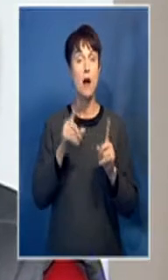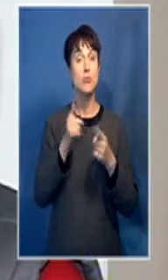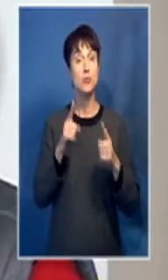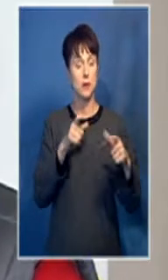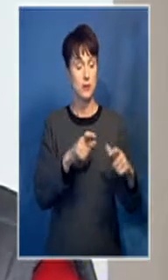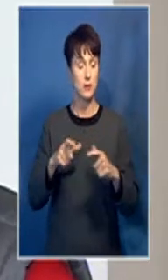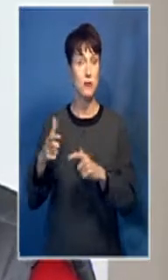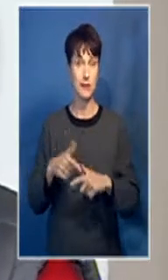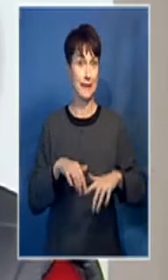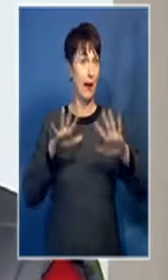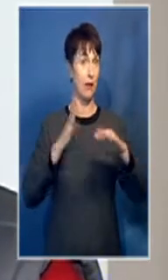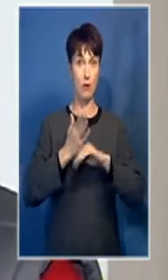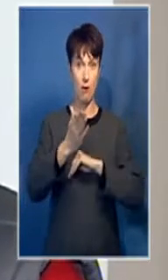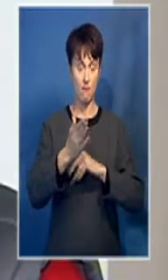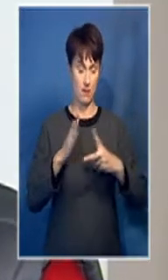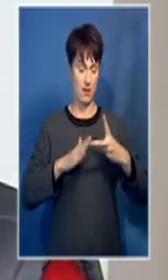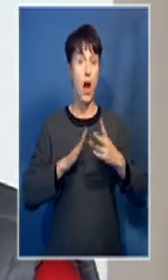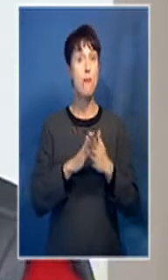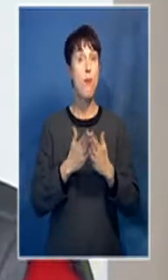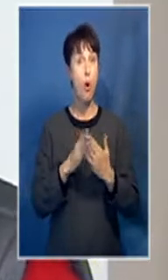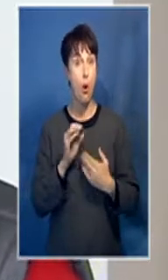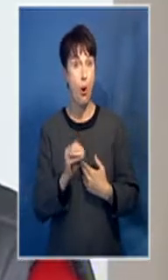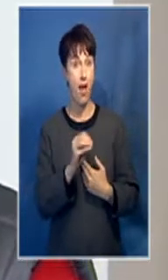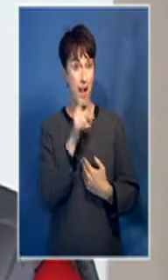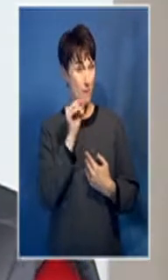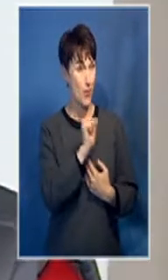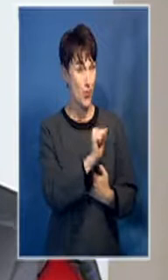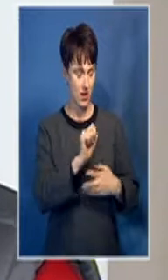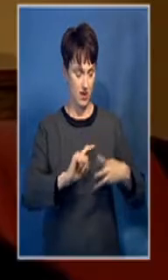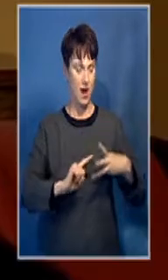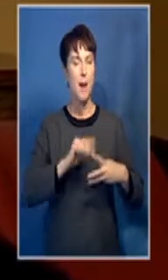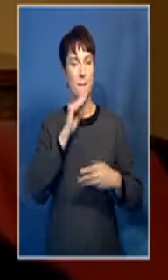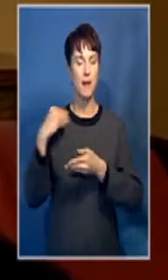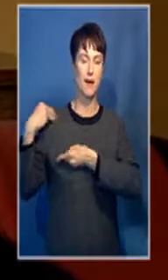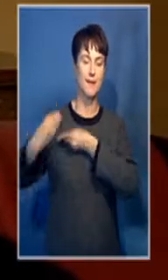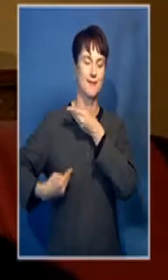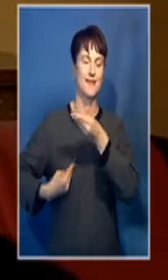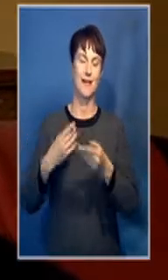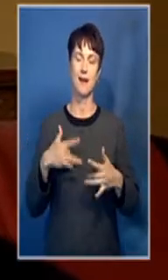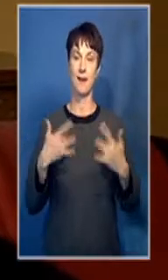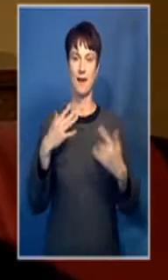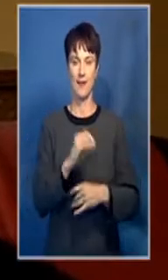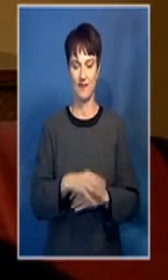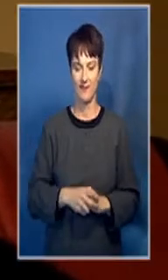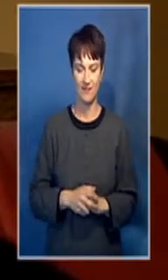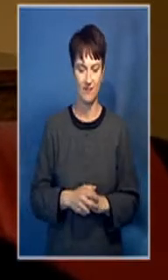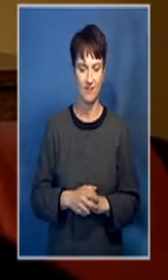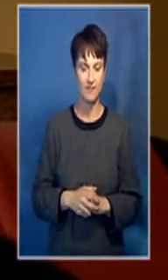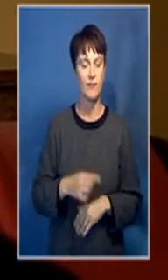she's there's a book written about her so her legacy has been kept alive the happenings the sadness